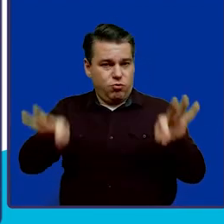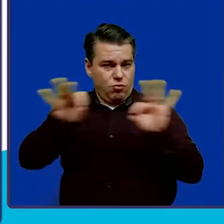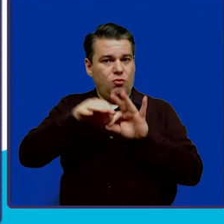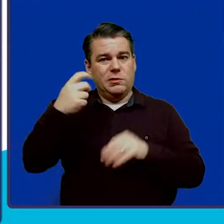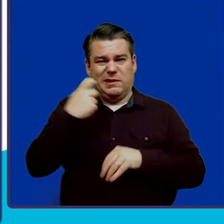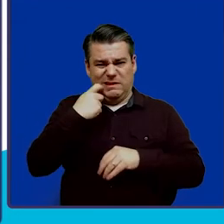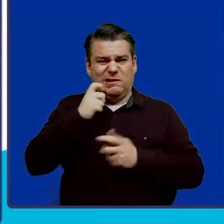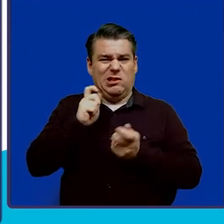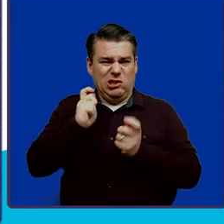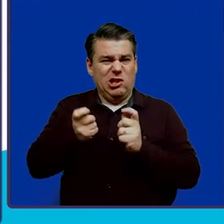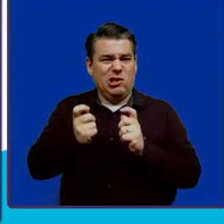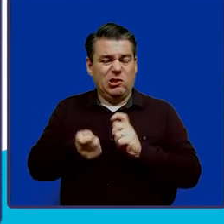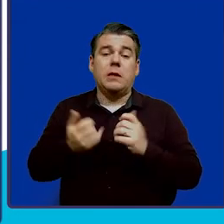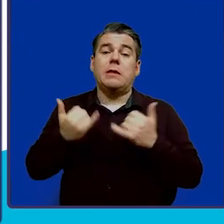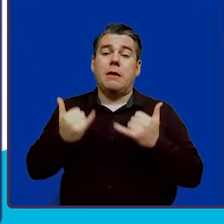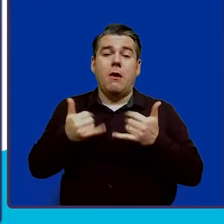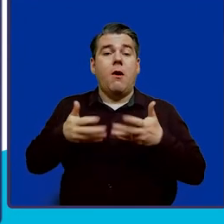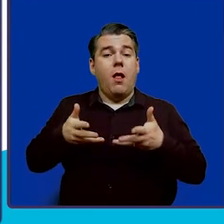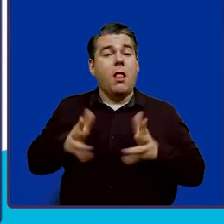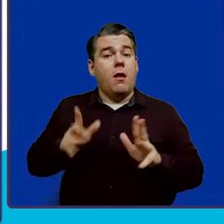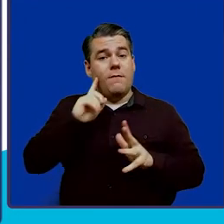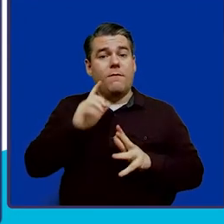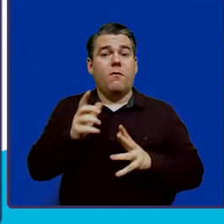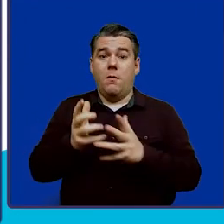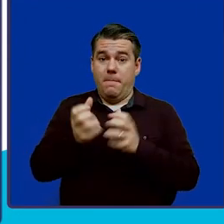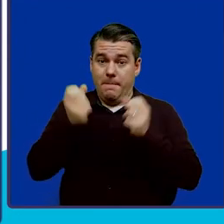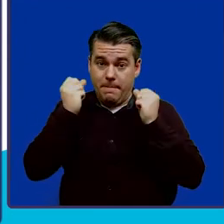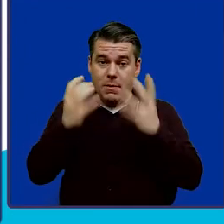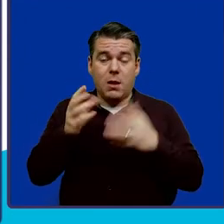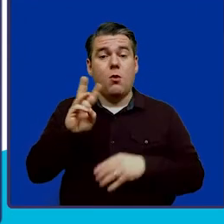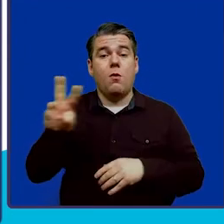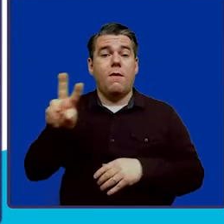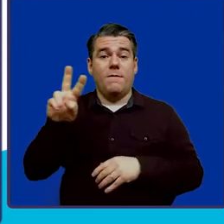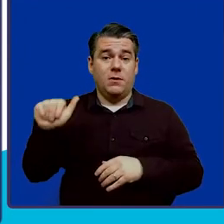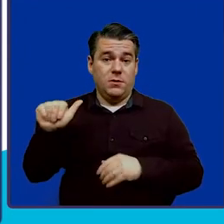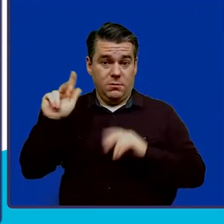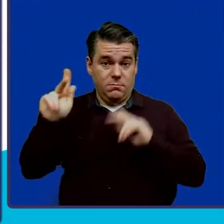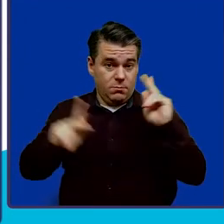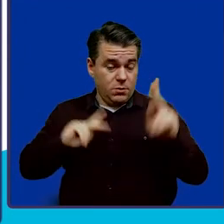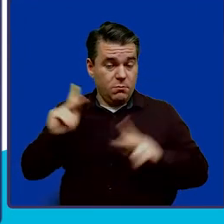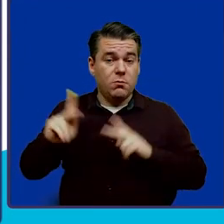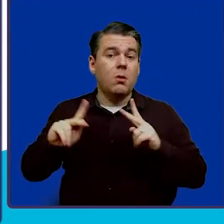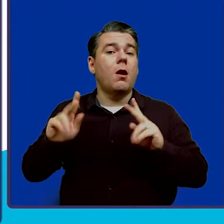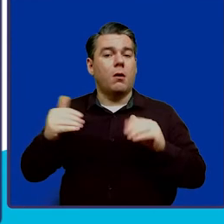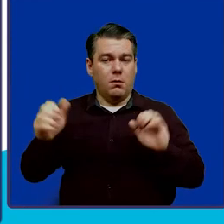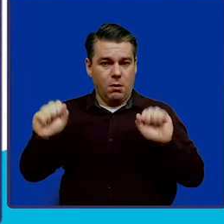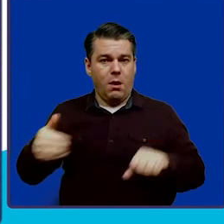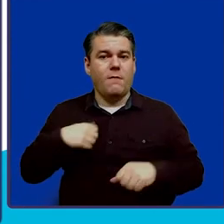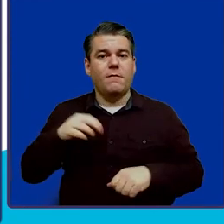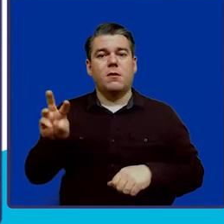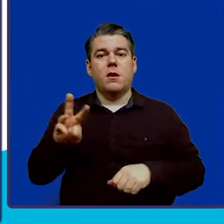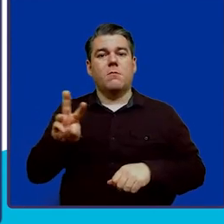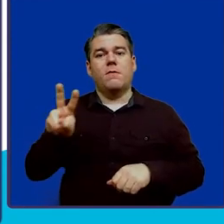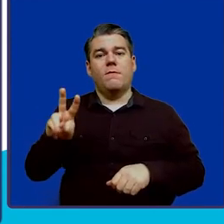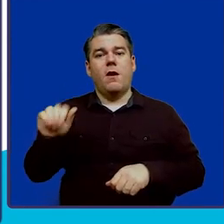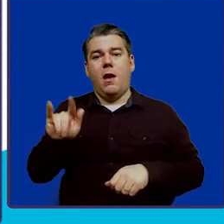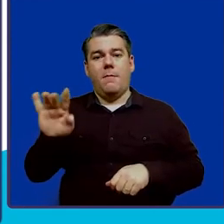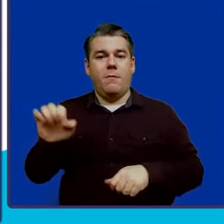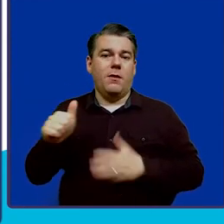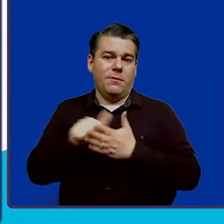that now allows for a large pocket of West Virginians with a disability to own a WB-ABLE account.